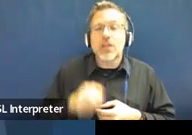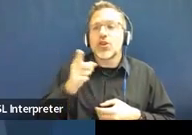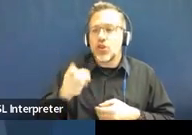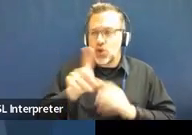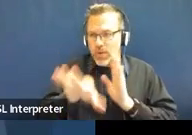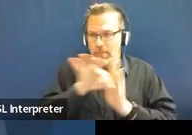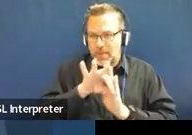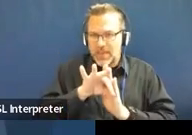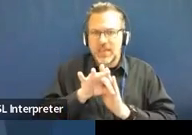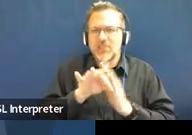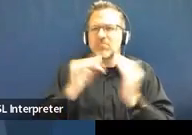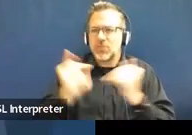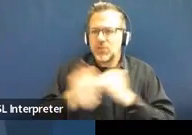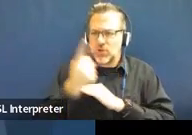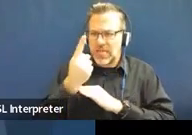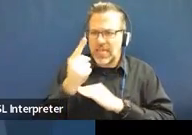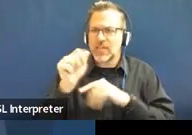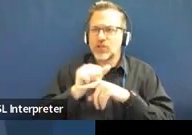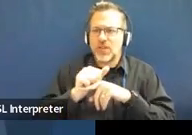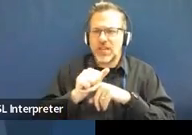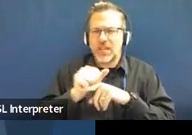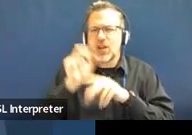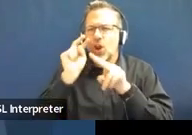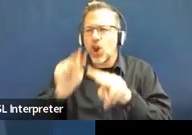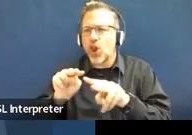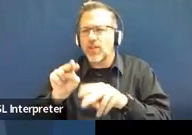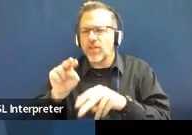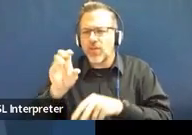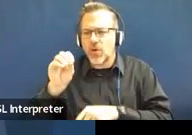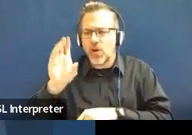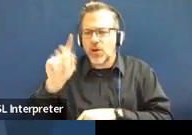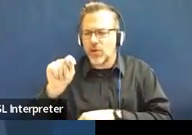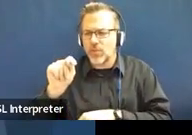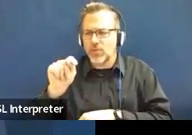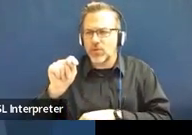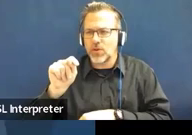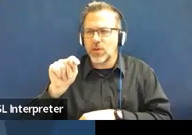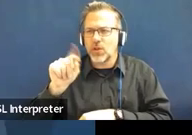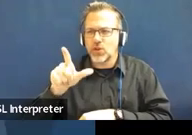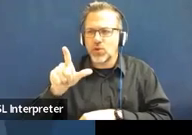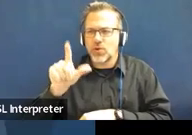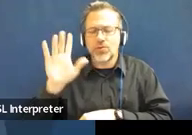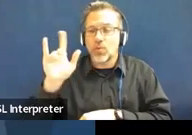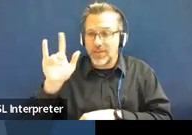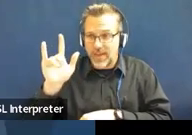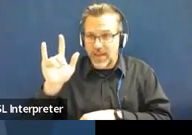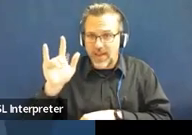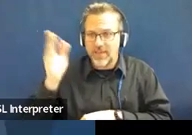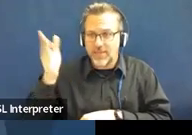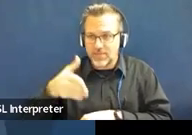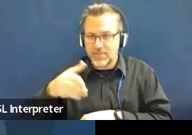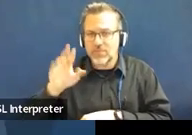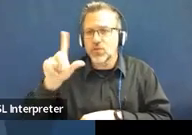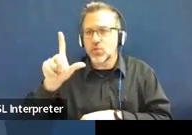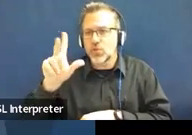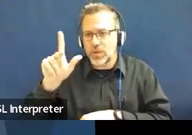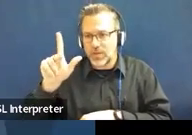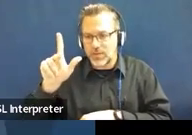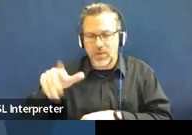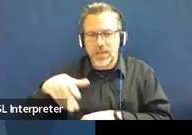and just look for today's date. It'll say 10, 25, 23, and then the